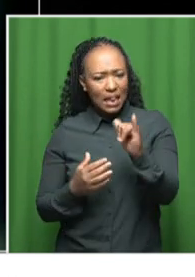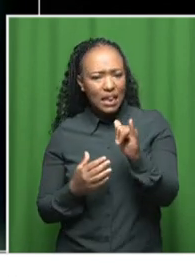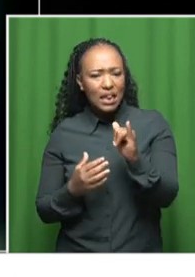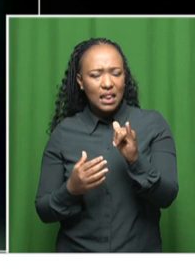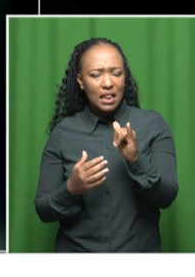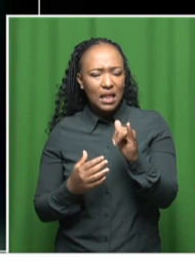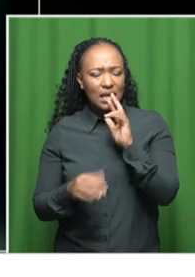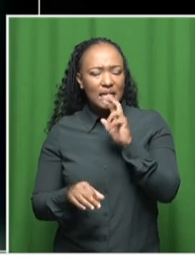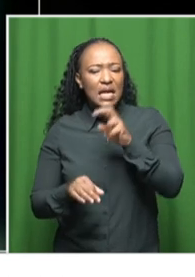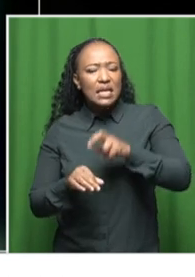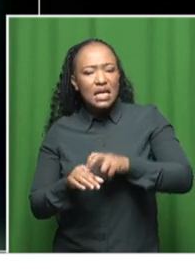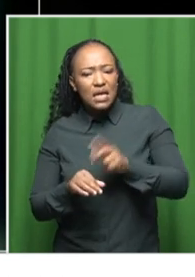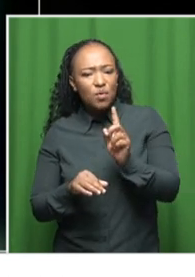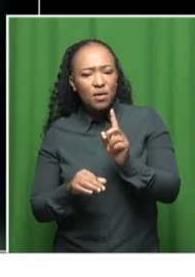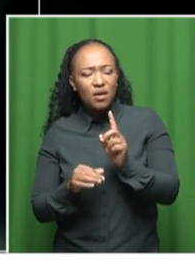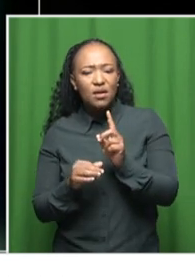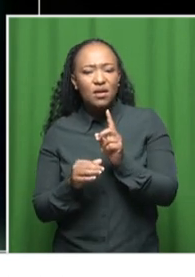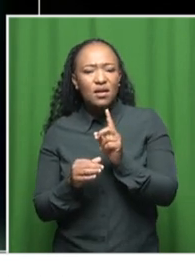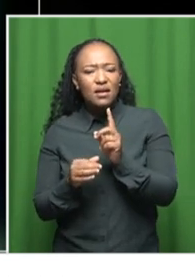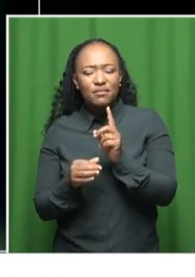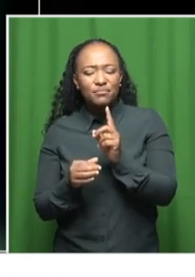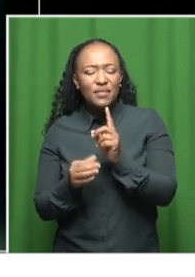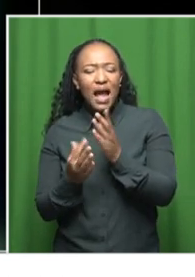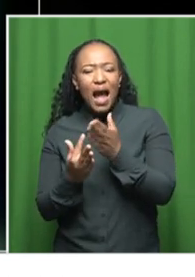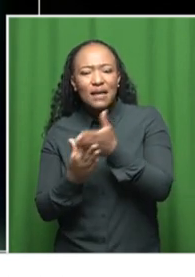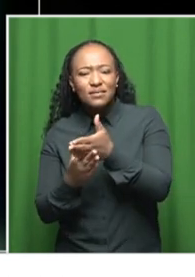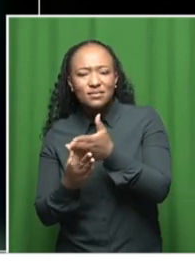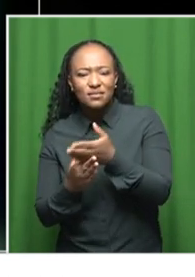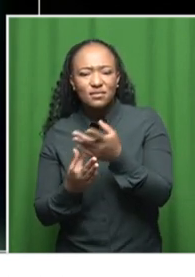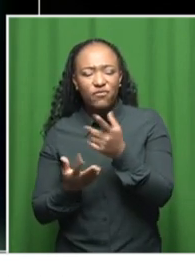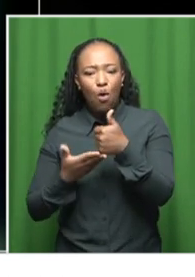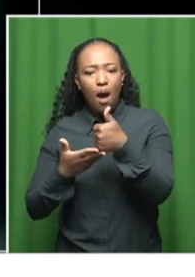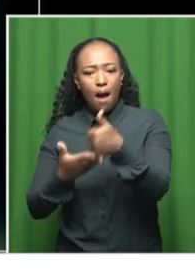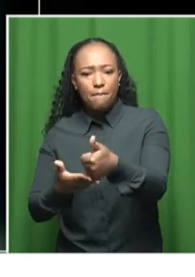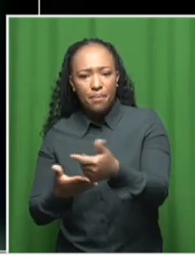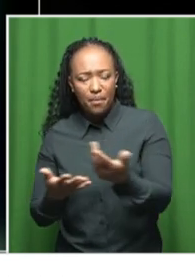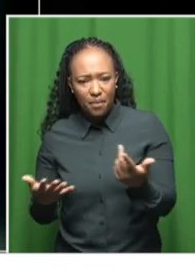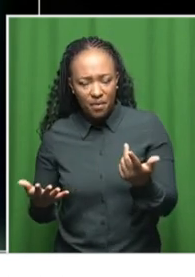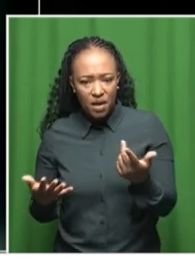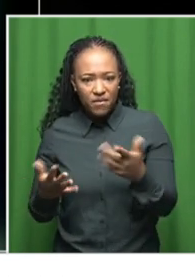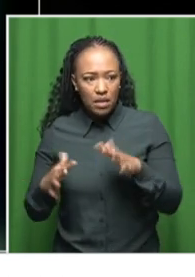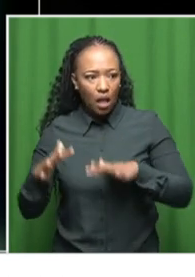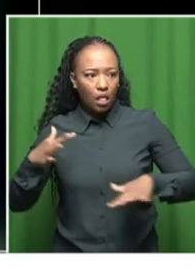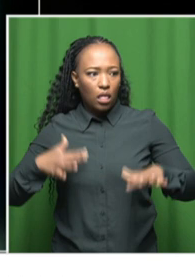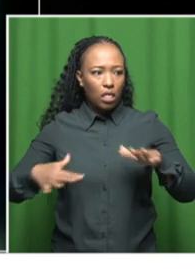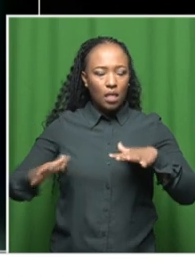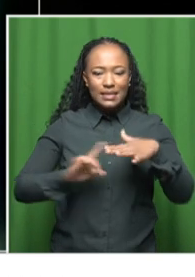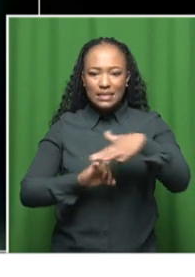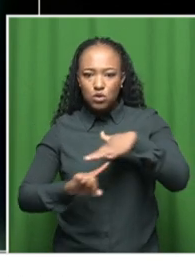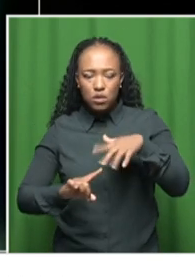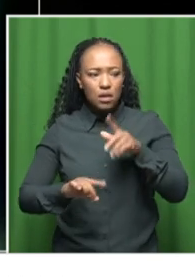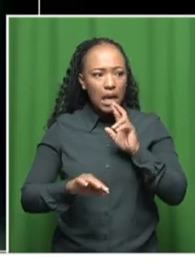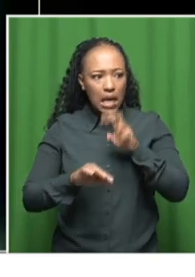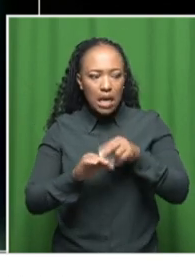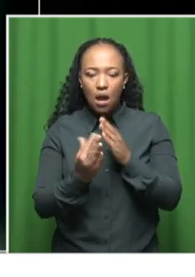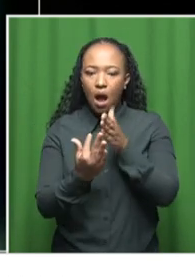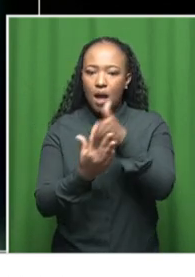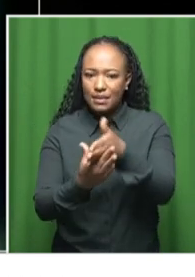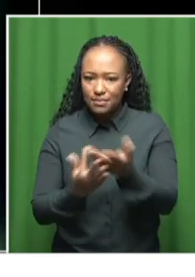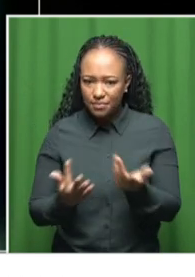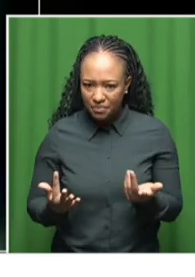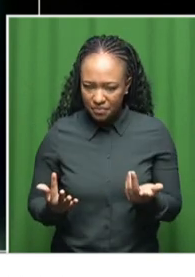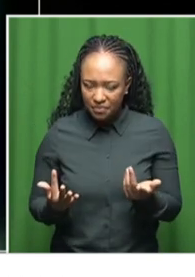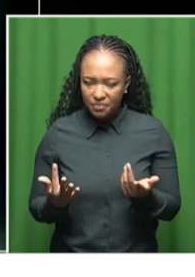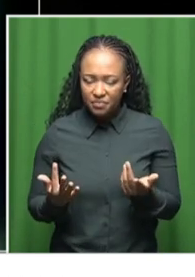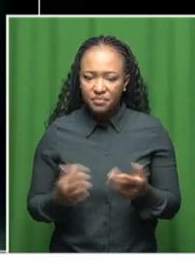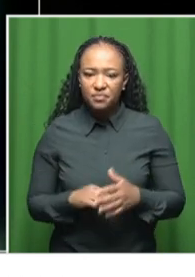to assistance once they find themselves in these situations. What about also